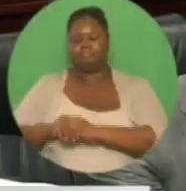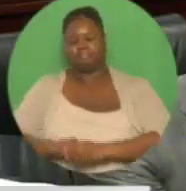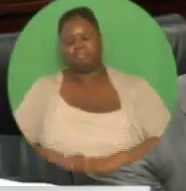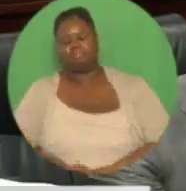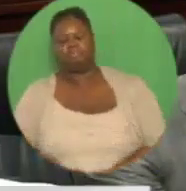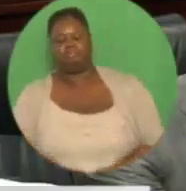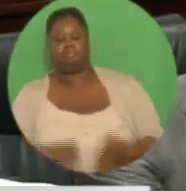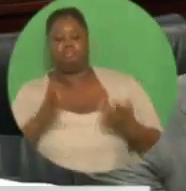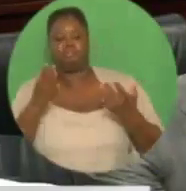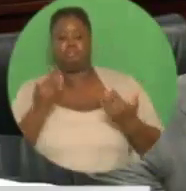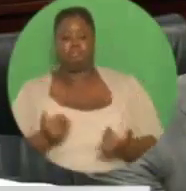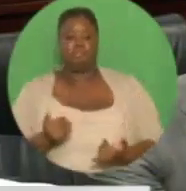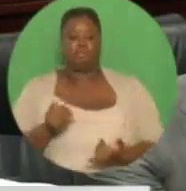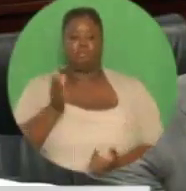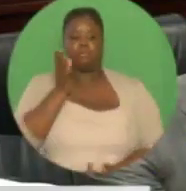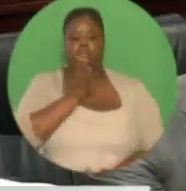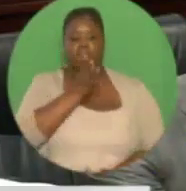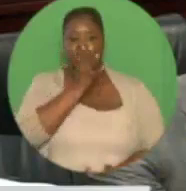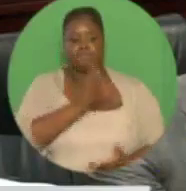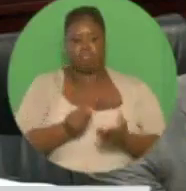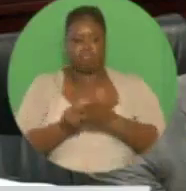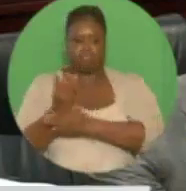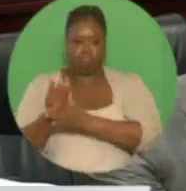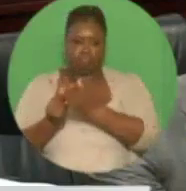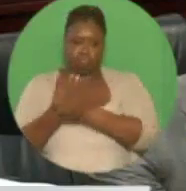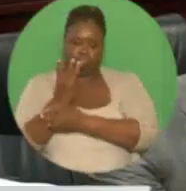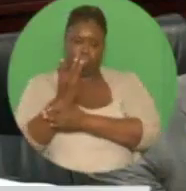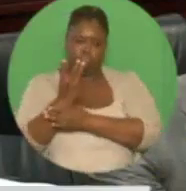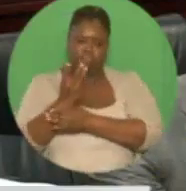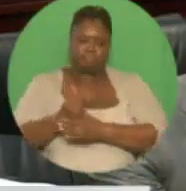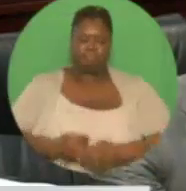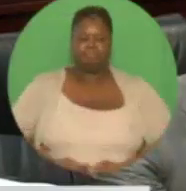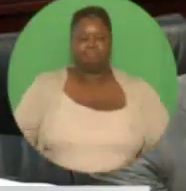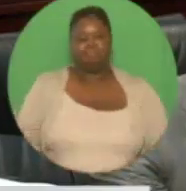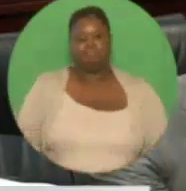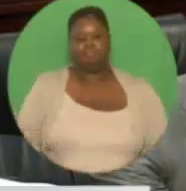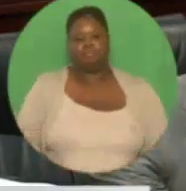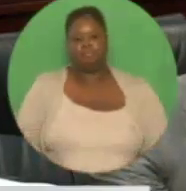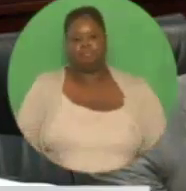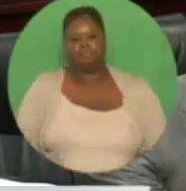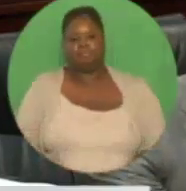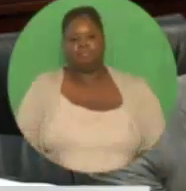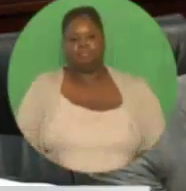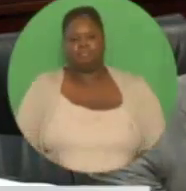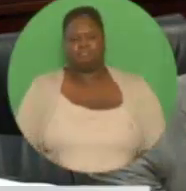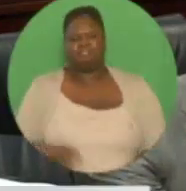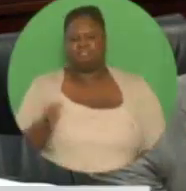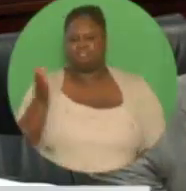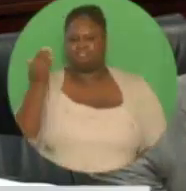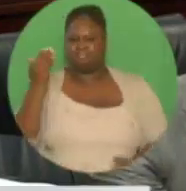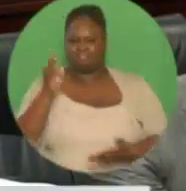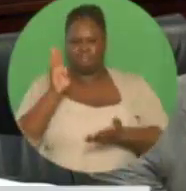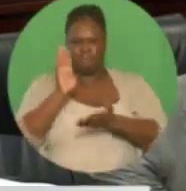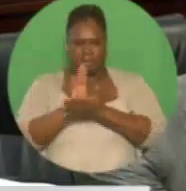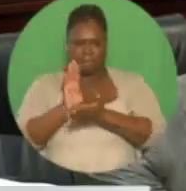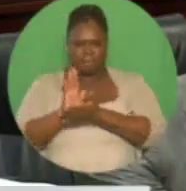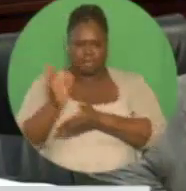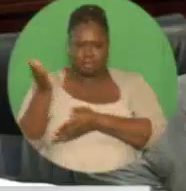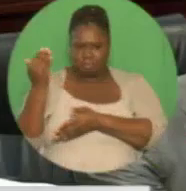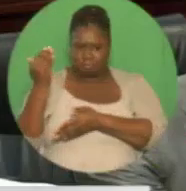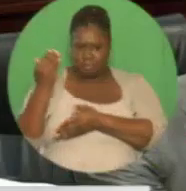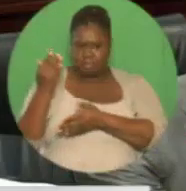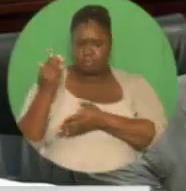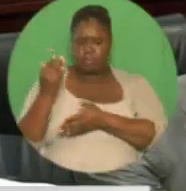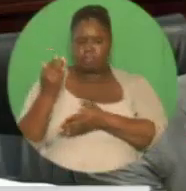program. The agriculture financial support program announced in the last budget is being launched, will be launched,